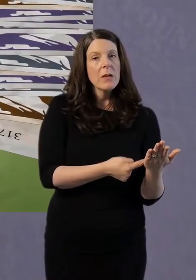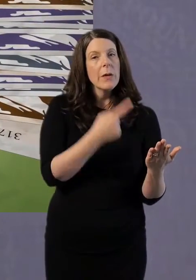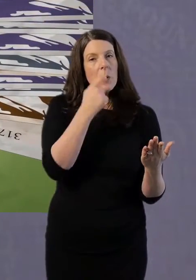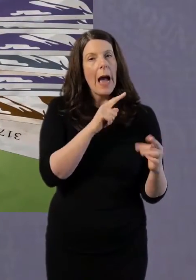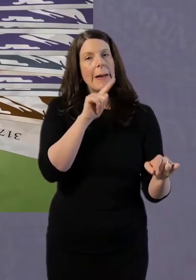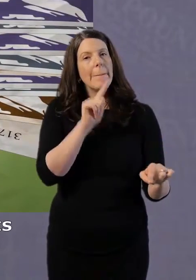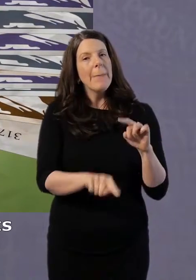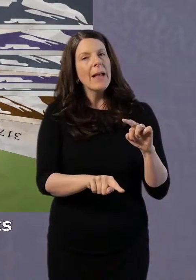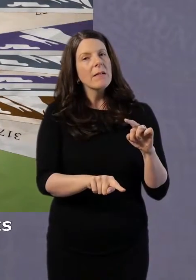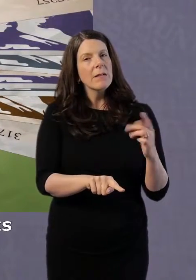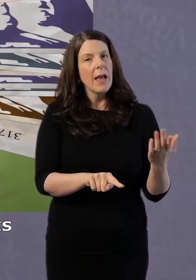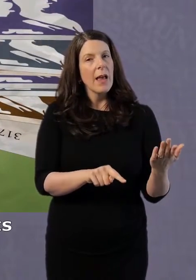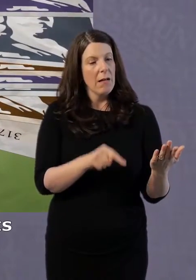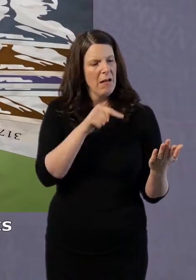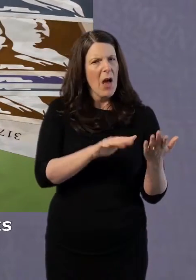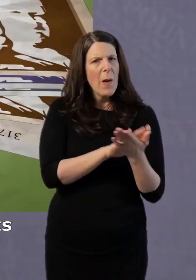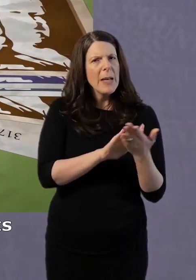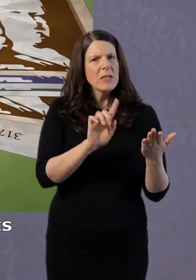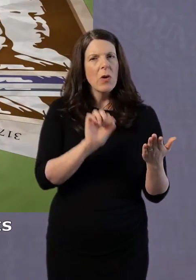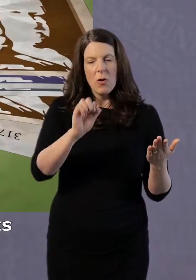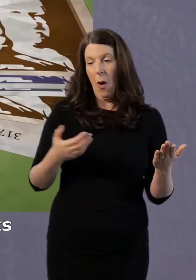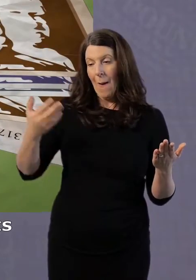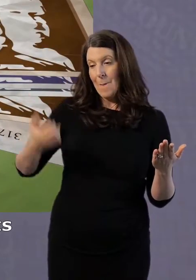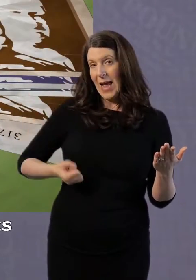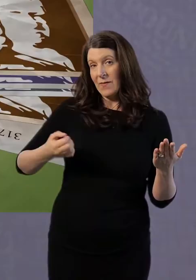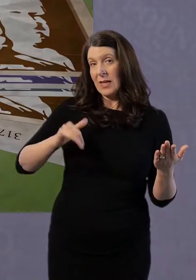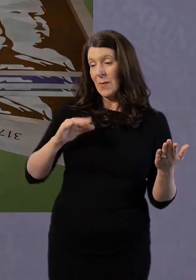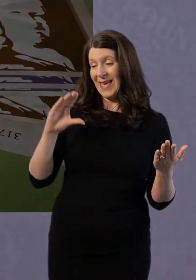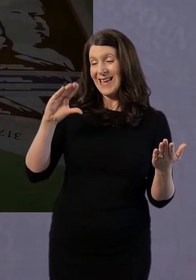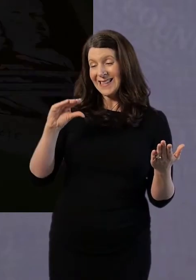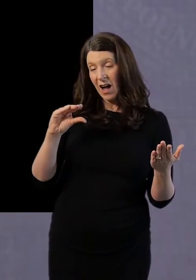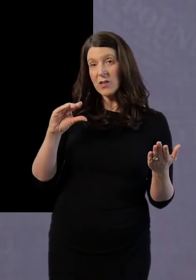sanctions and that means that your benefits are cut or even removed.